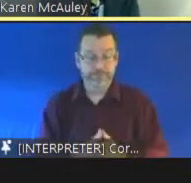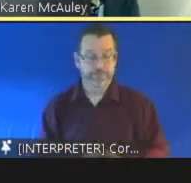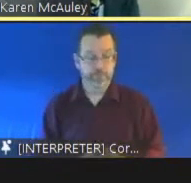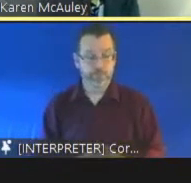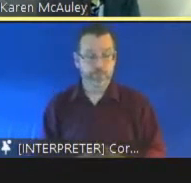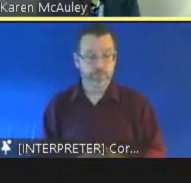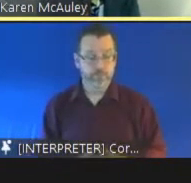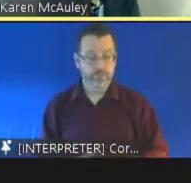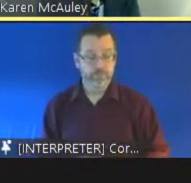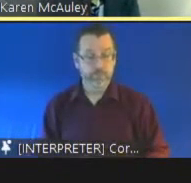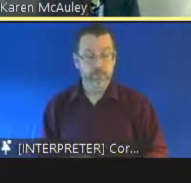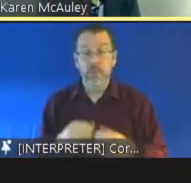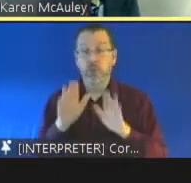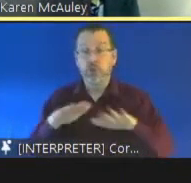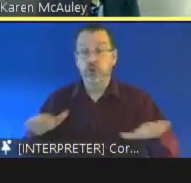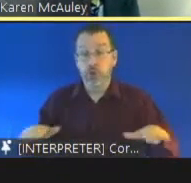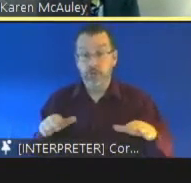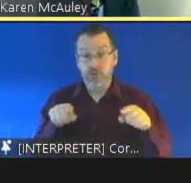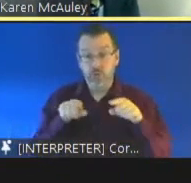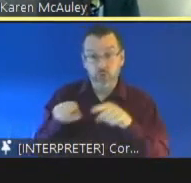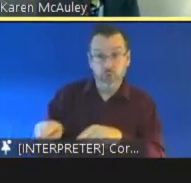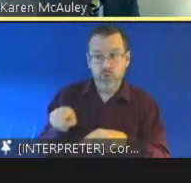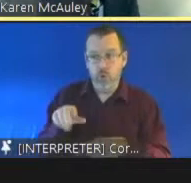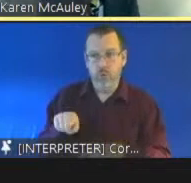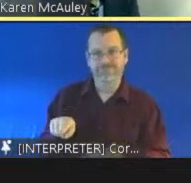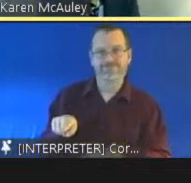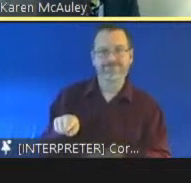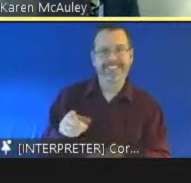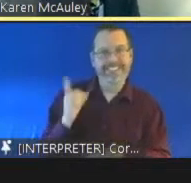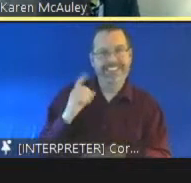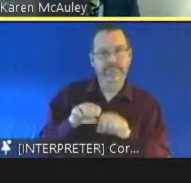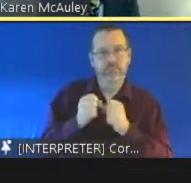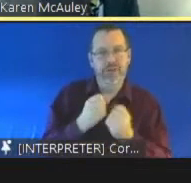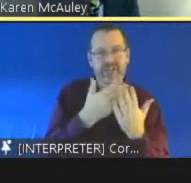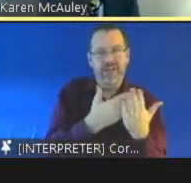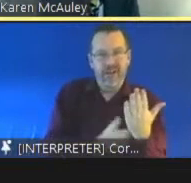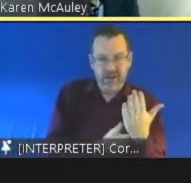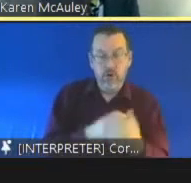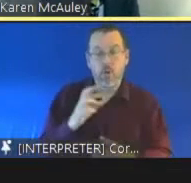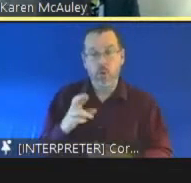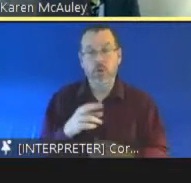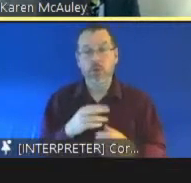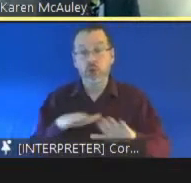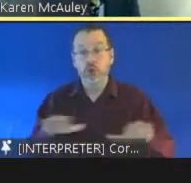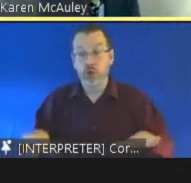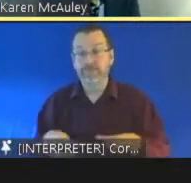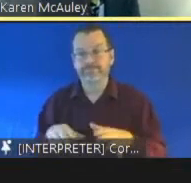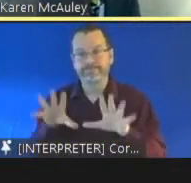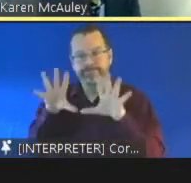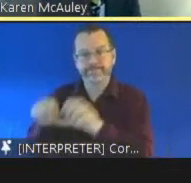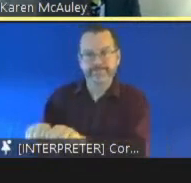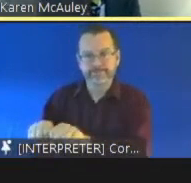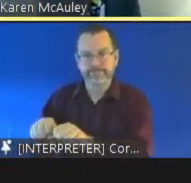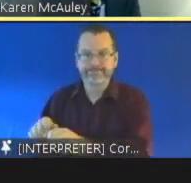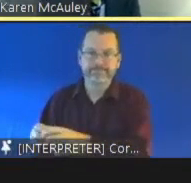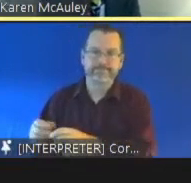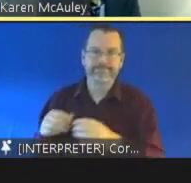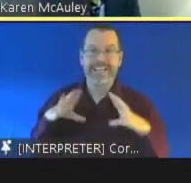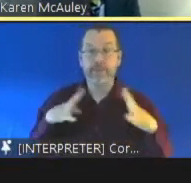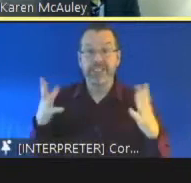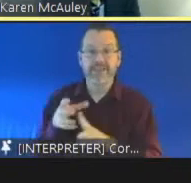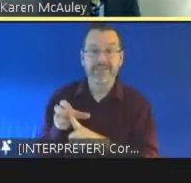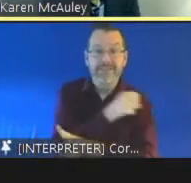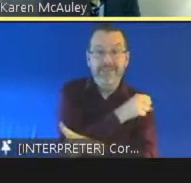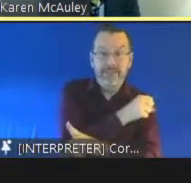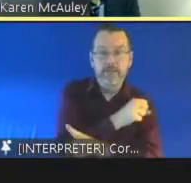Children accused of or recognised as having infringed the criminal law and children deprived of their liberty must be treated with humanity and respect